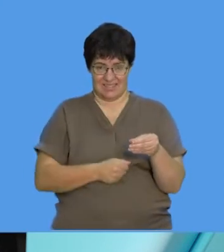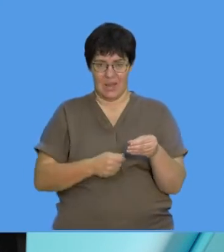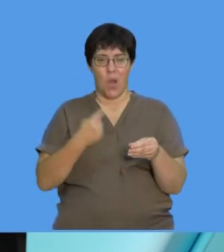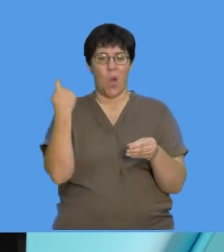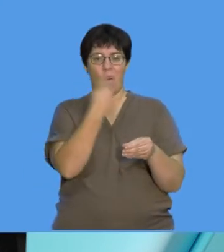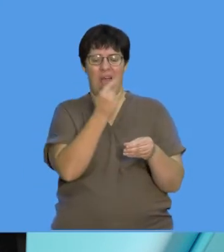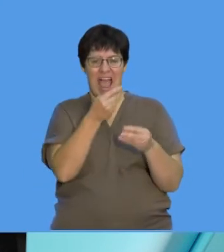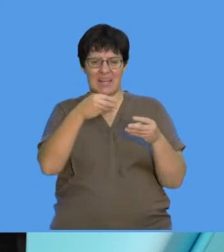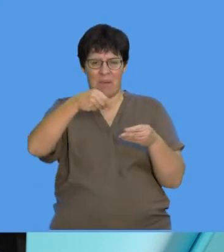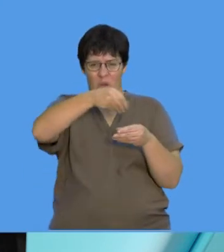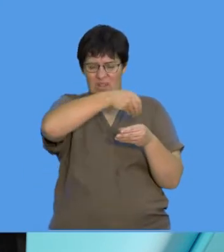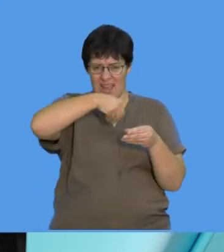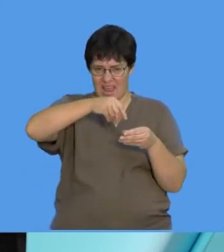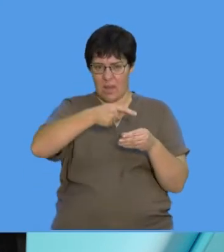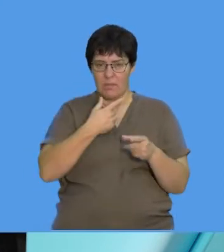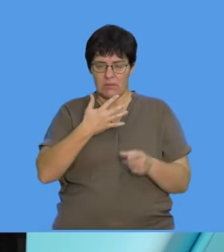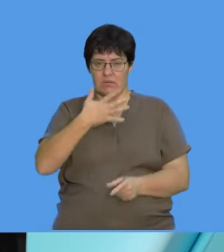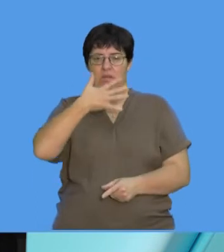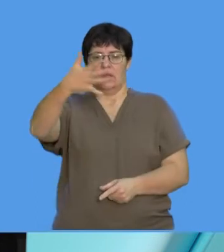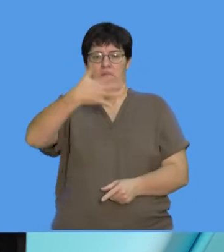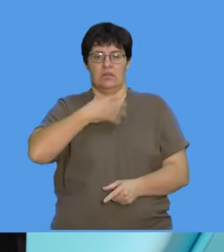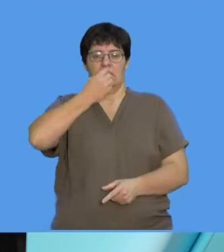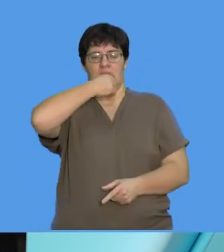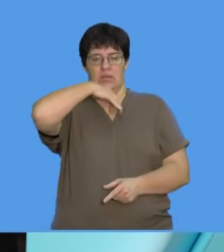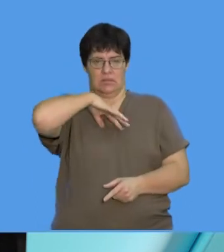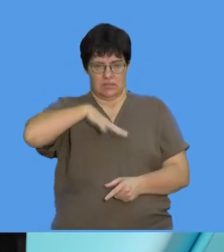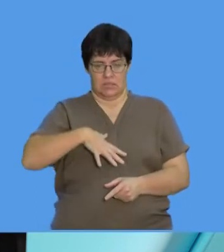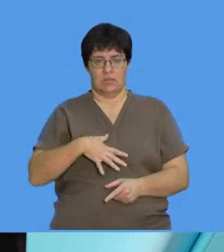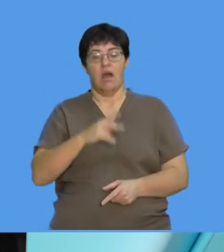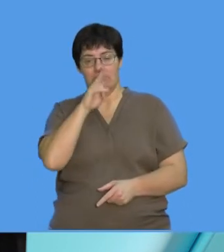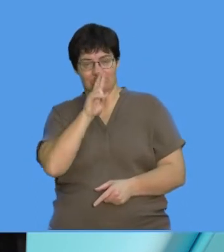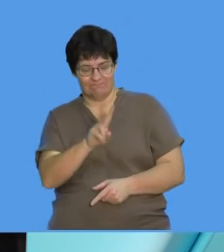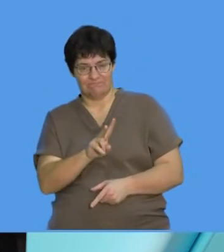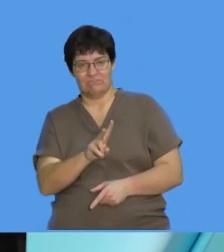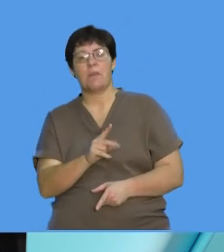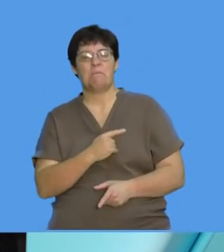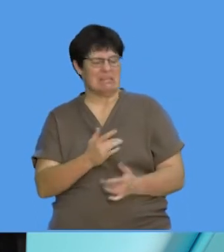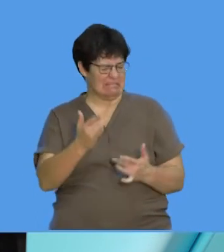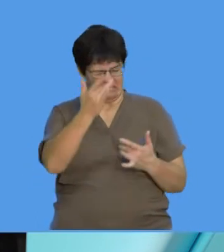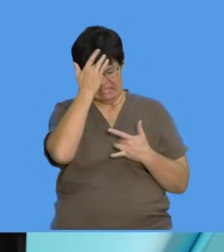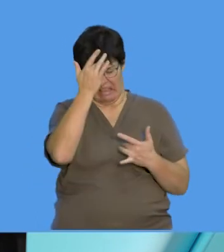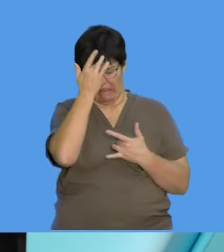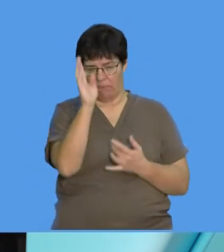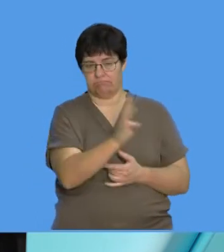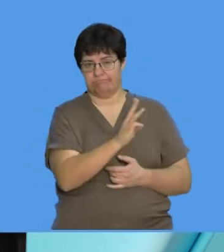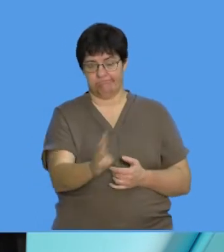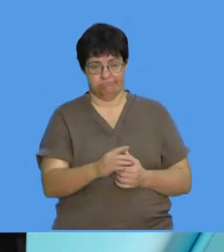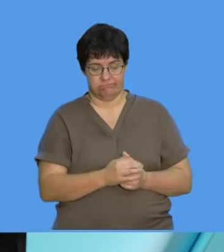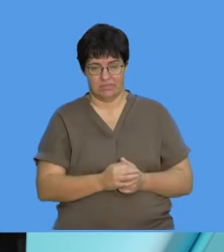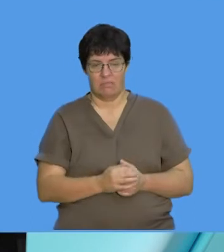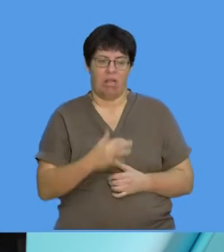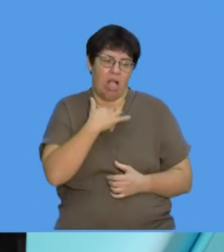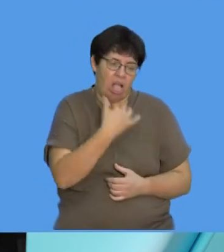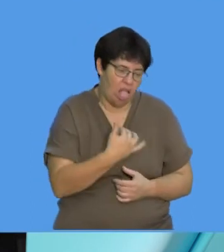as a white powder and people can inhale it. And it obviously, as you see, it makes them very, very sick,